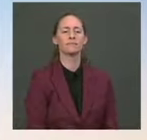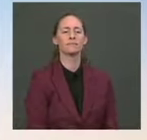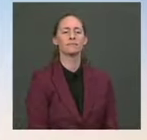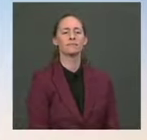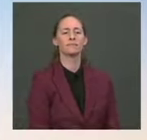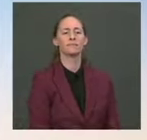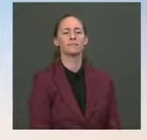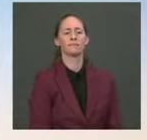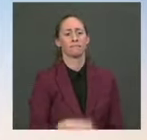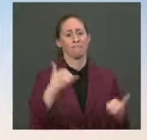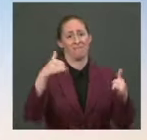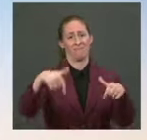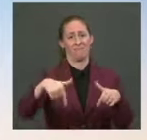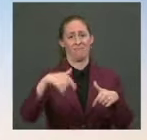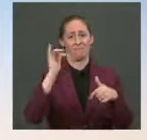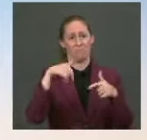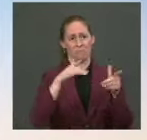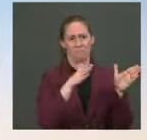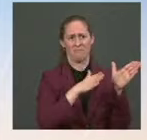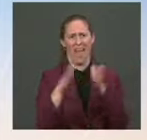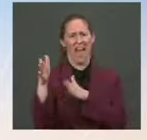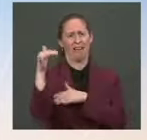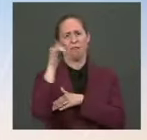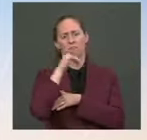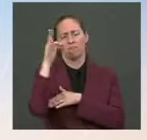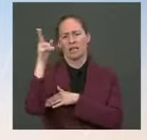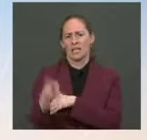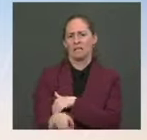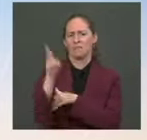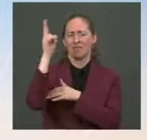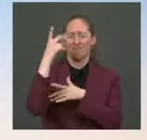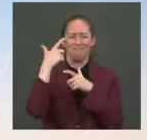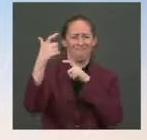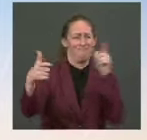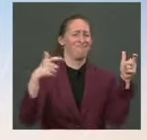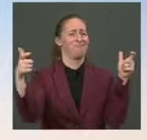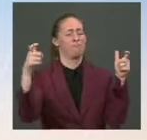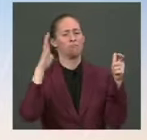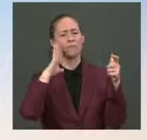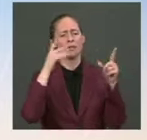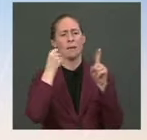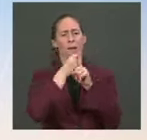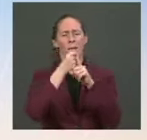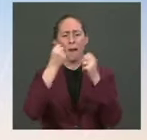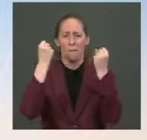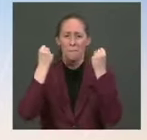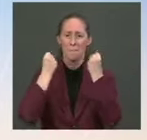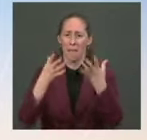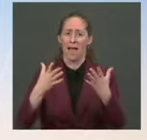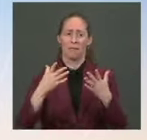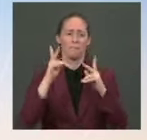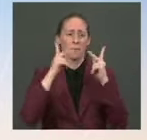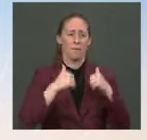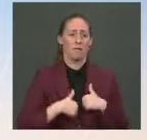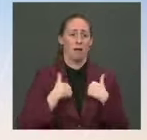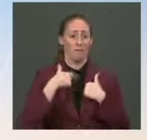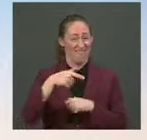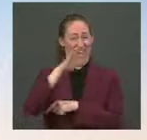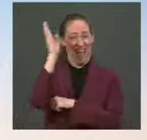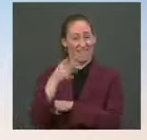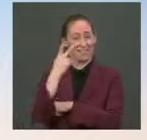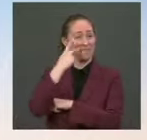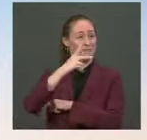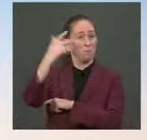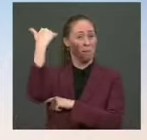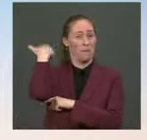package that will have a historic impact on the American people. There's never been a proposal like this that's come even this close to